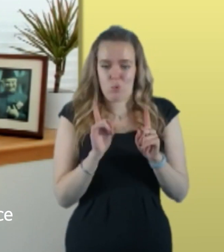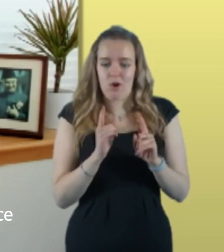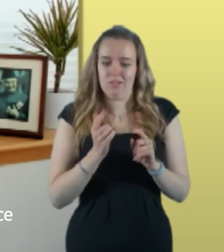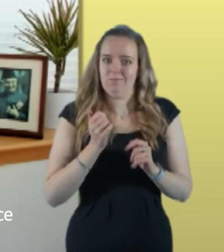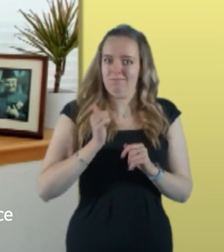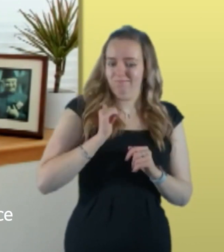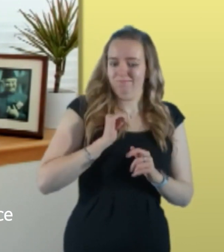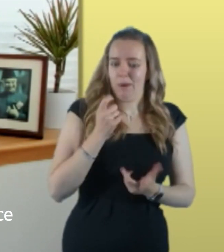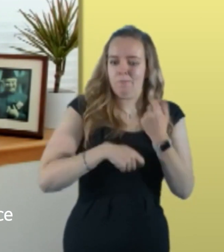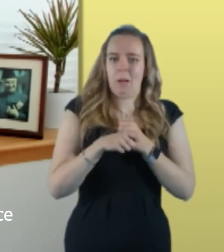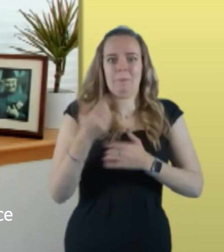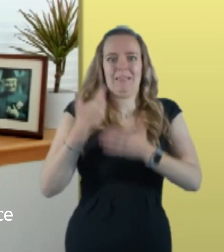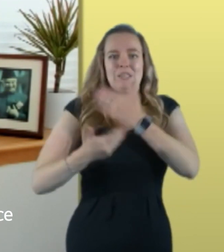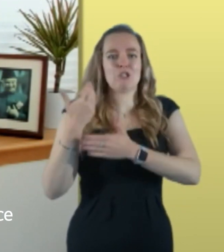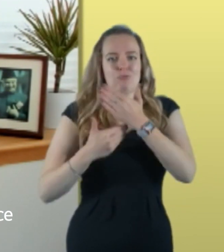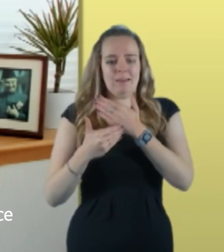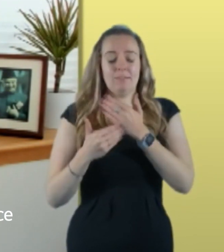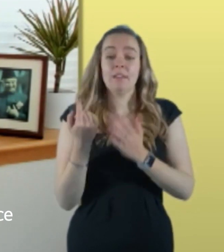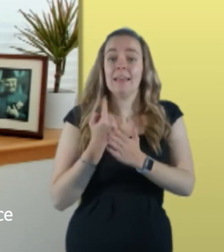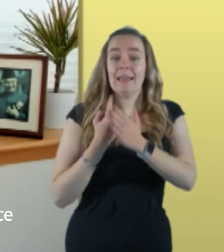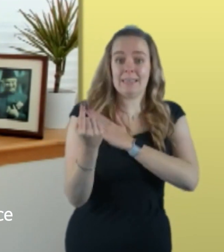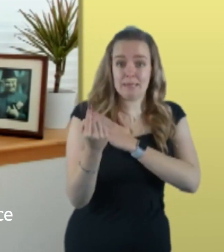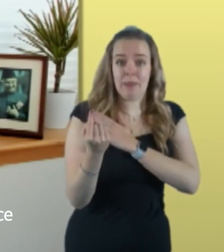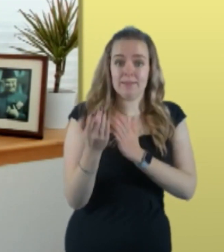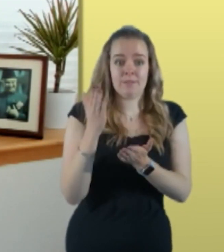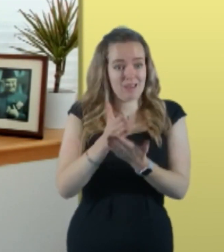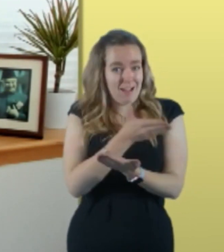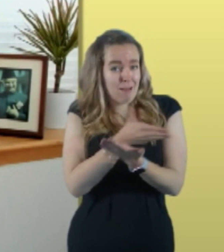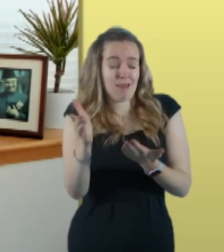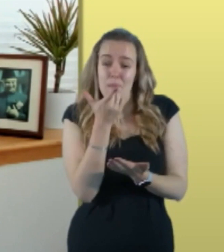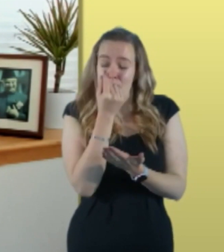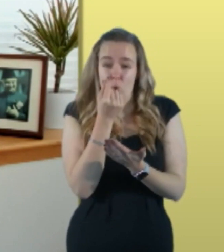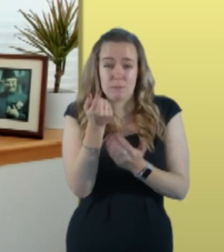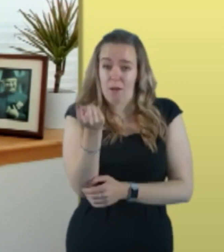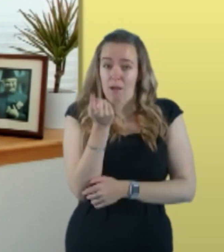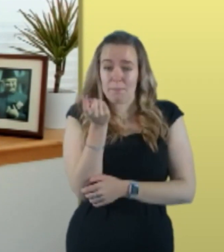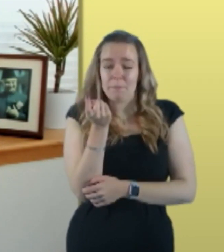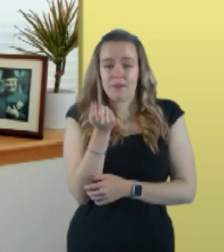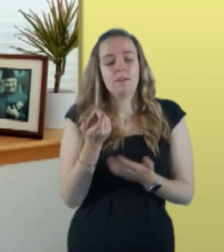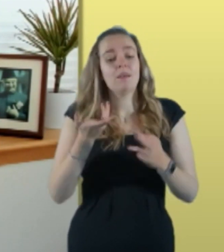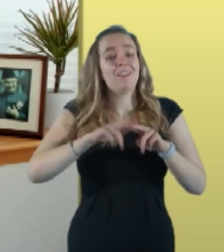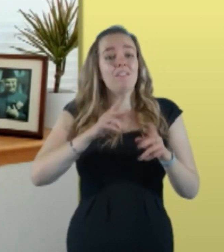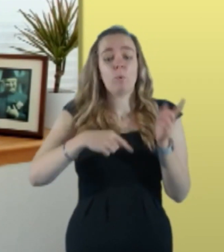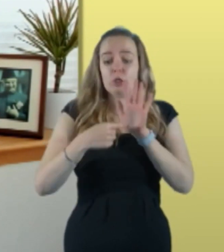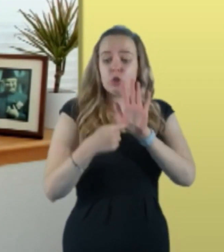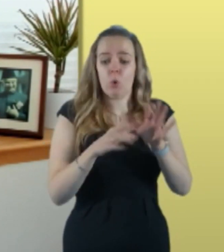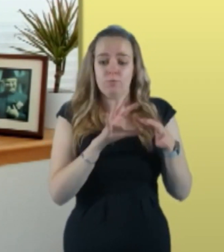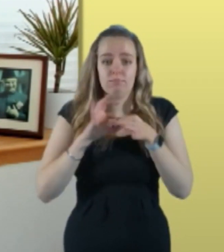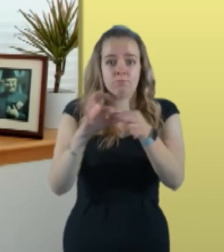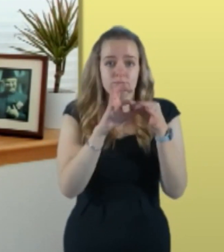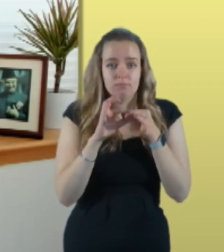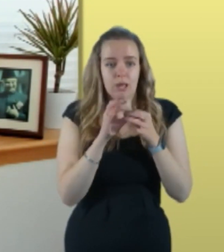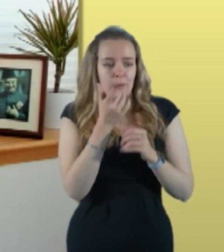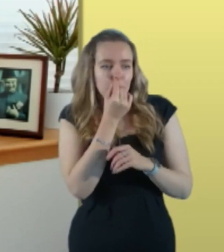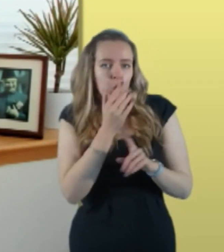making history. Independence is in clear sight and if we show unity of purpose, humility